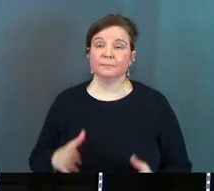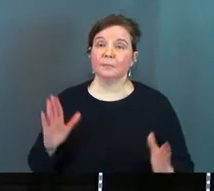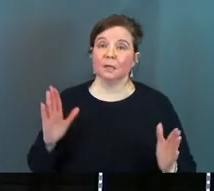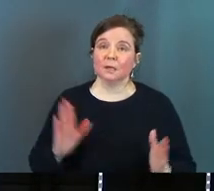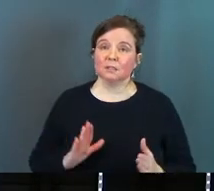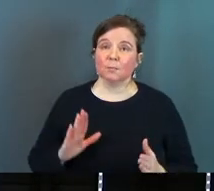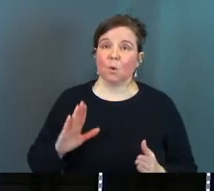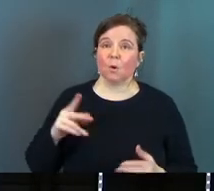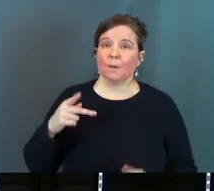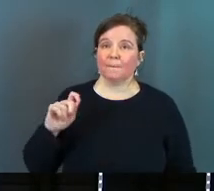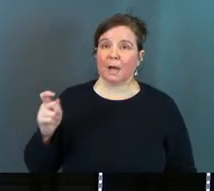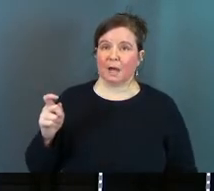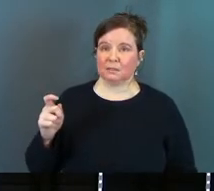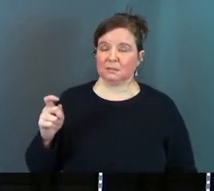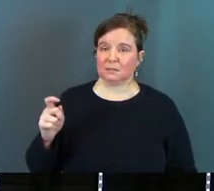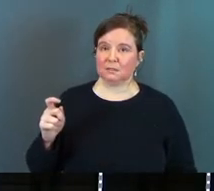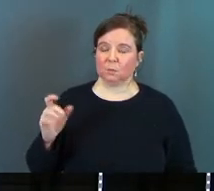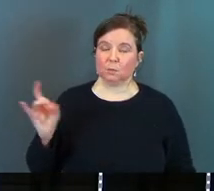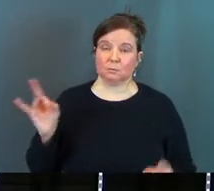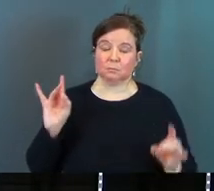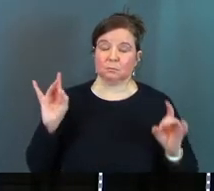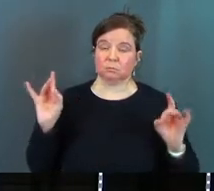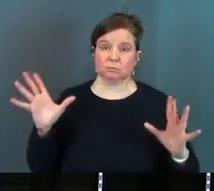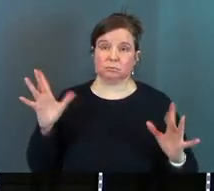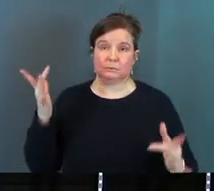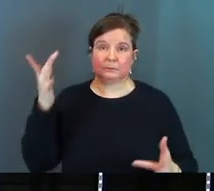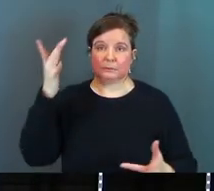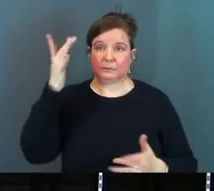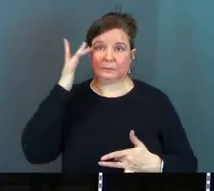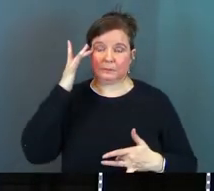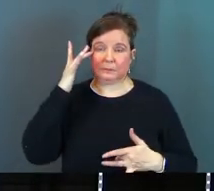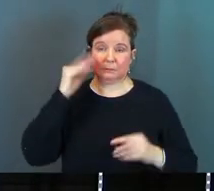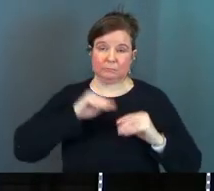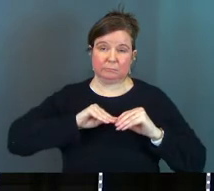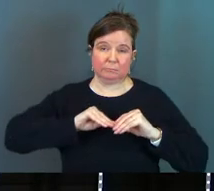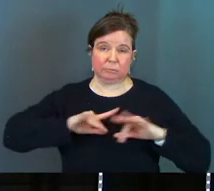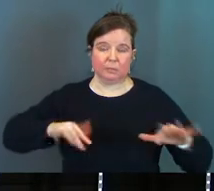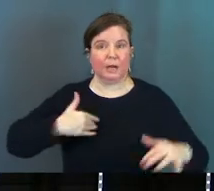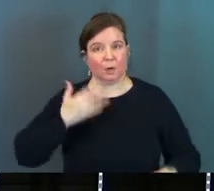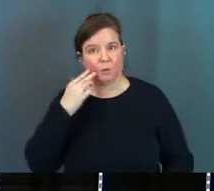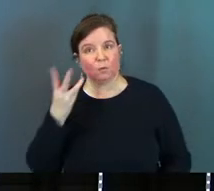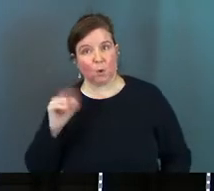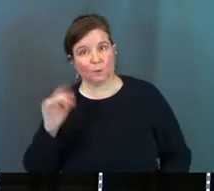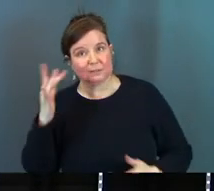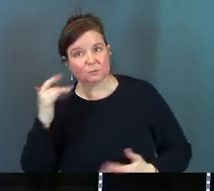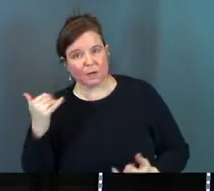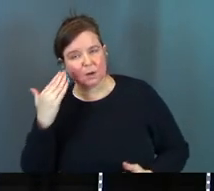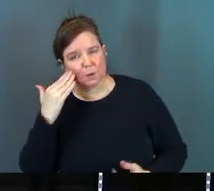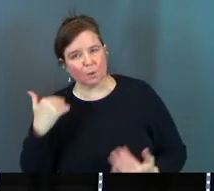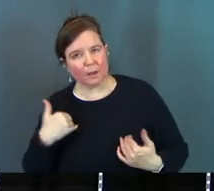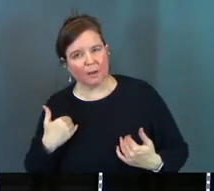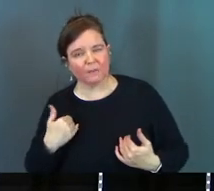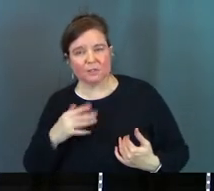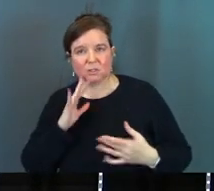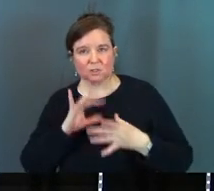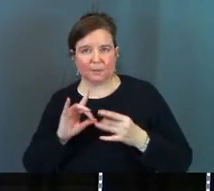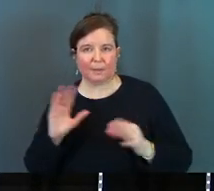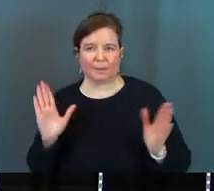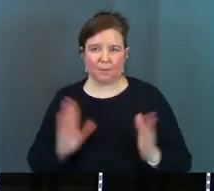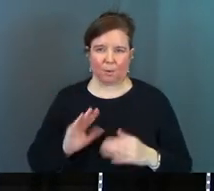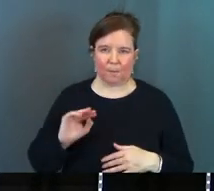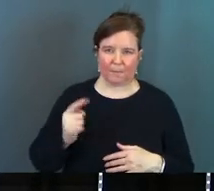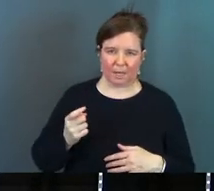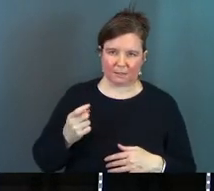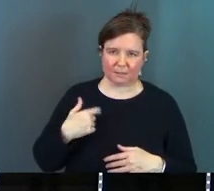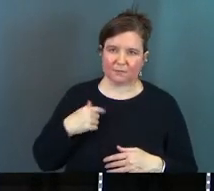smallpox was a devastating disease and I know we've got our own diseases right now just talk about smallpox